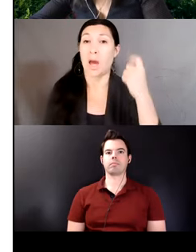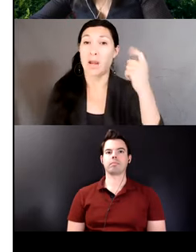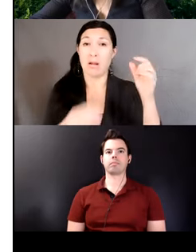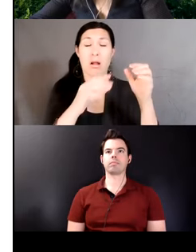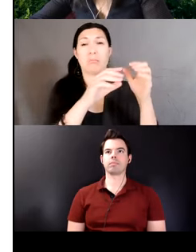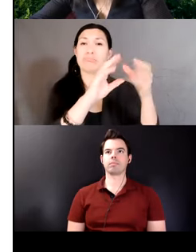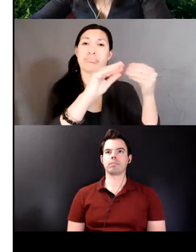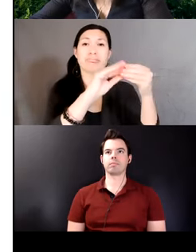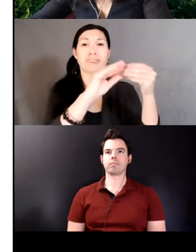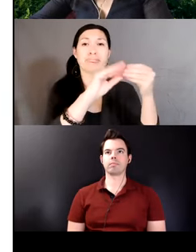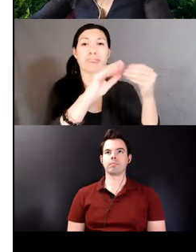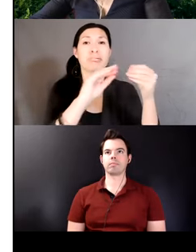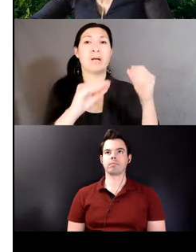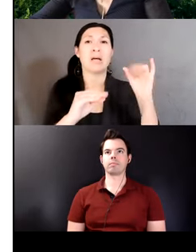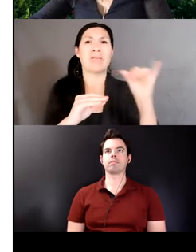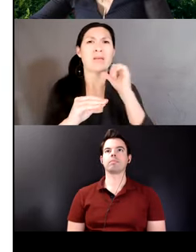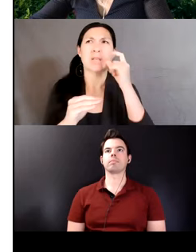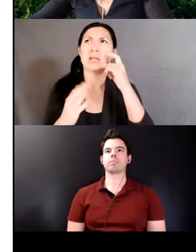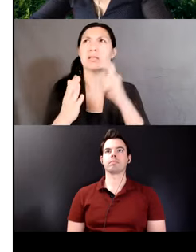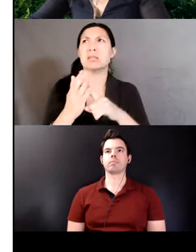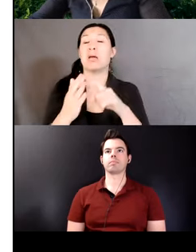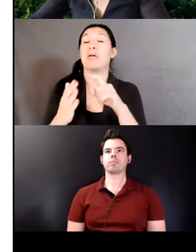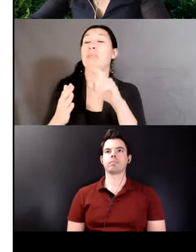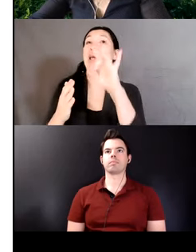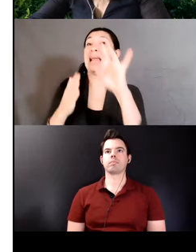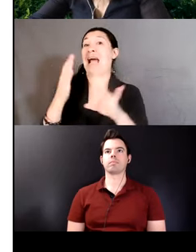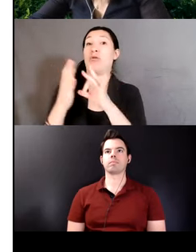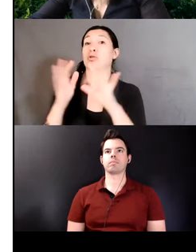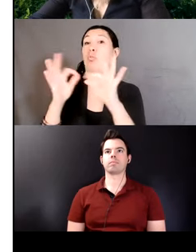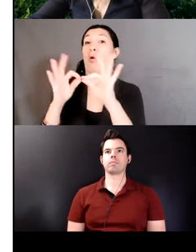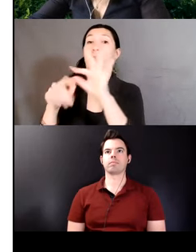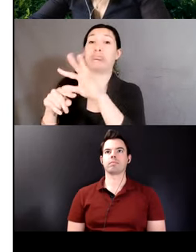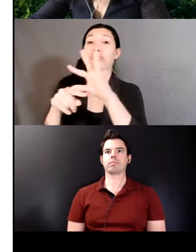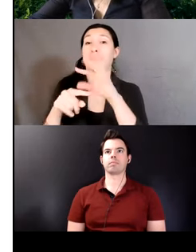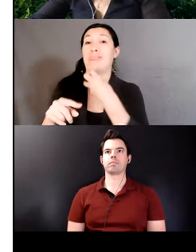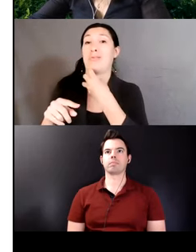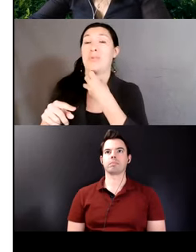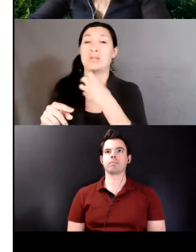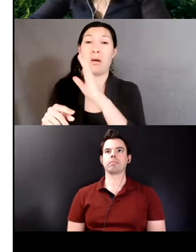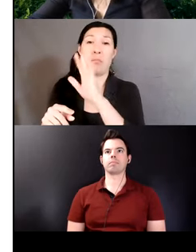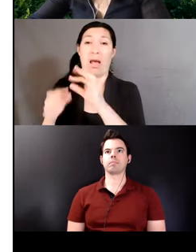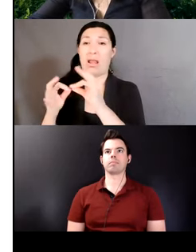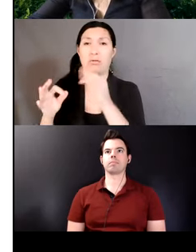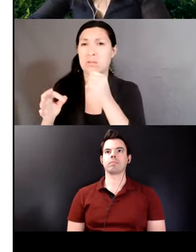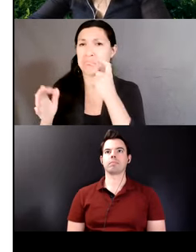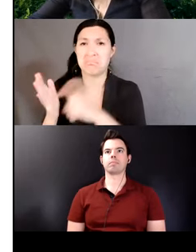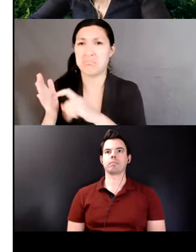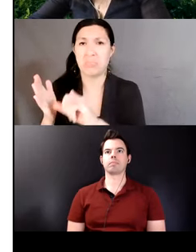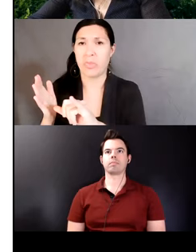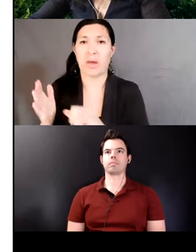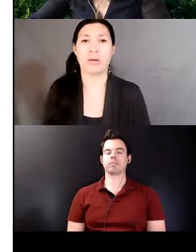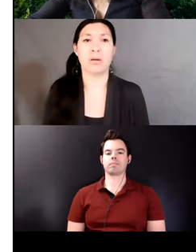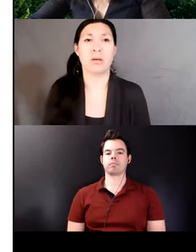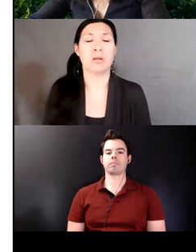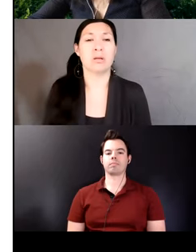corpus of bilinguals. Additionally, these recurrent figures are inferred by context.